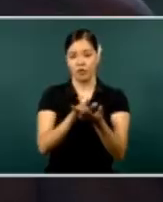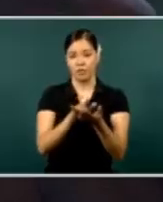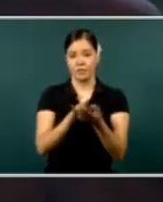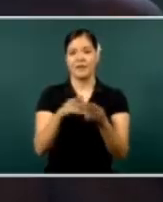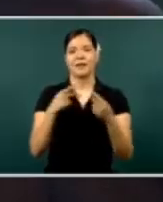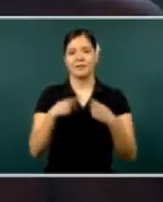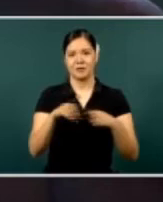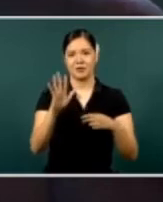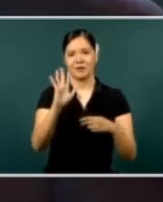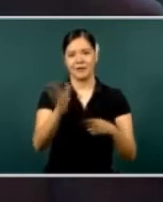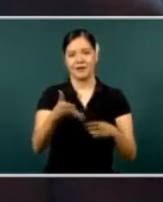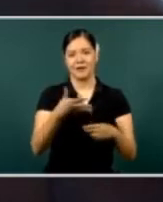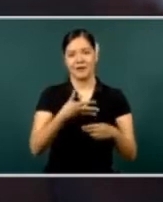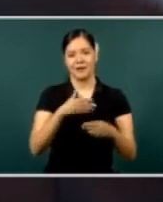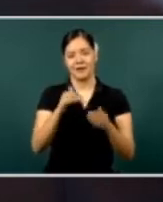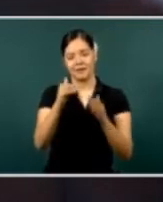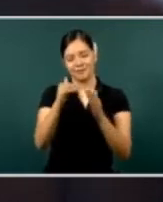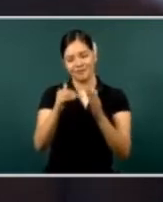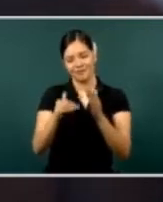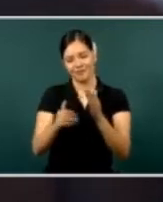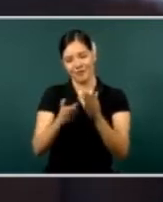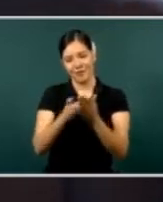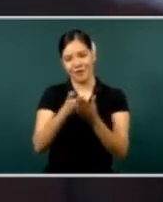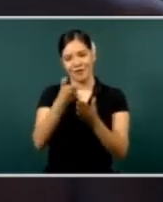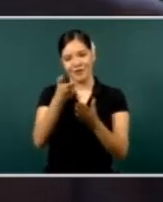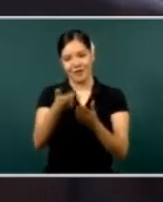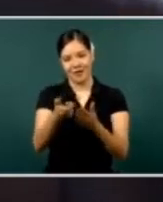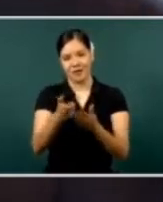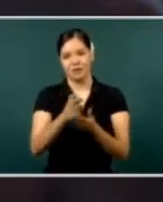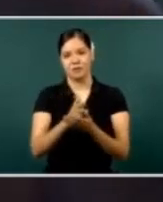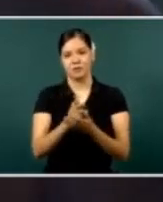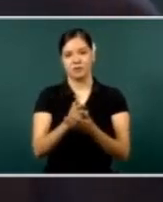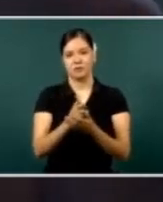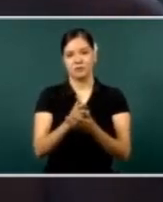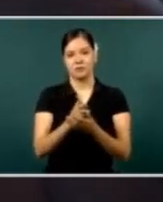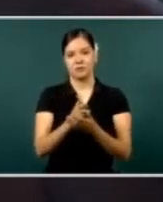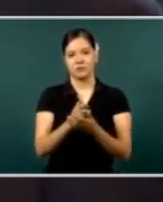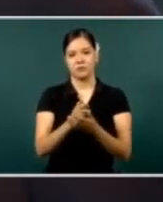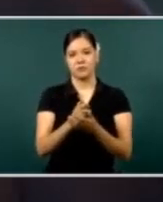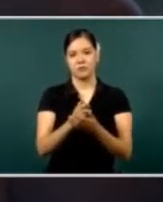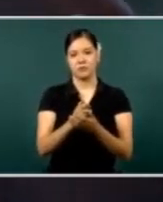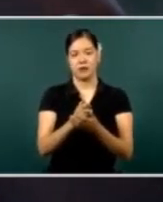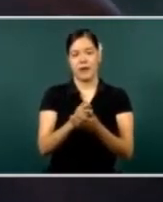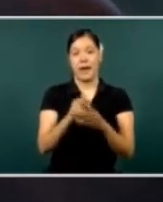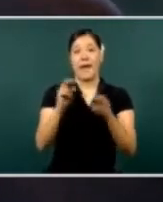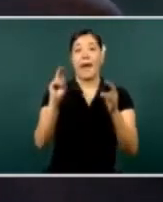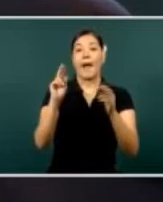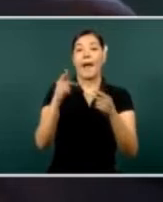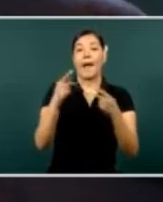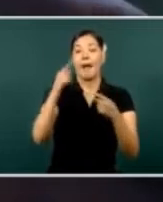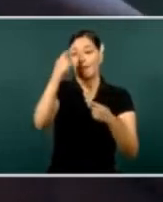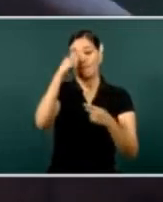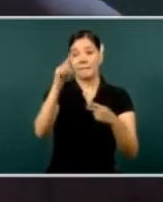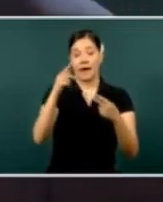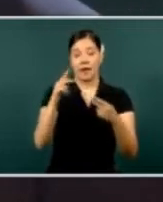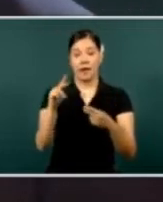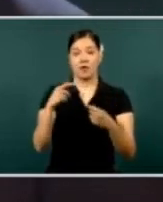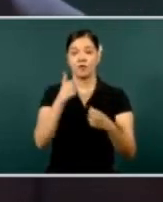uh, low, uh, income families. And preparatory is for everyone.